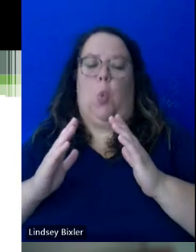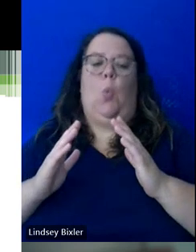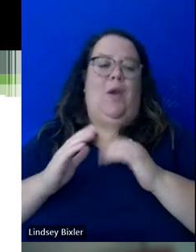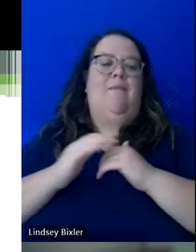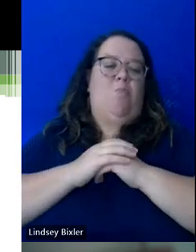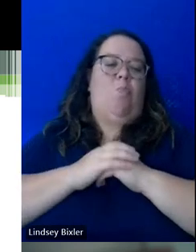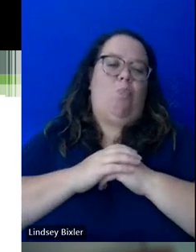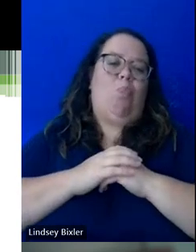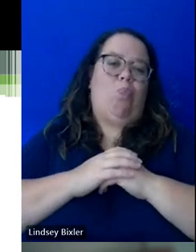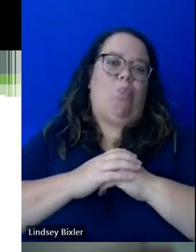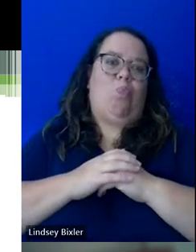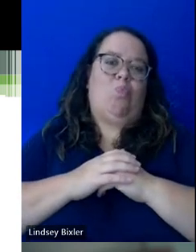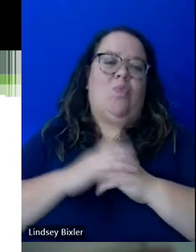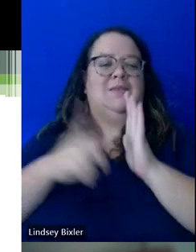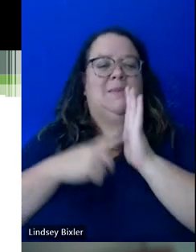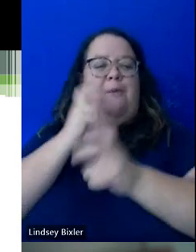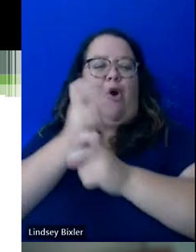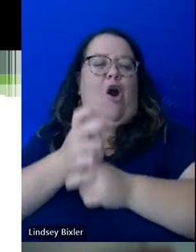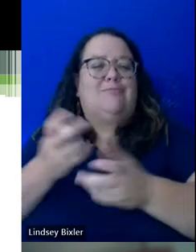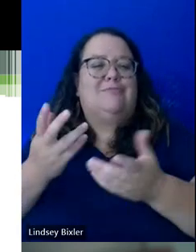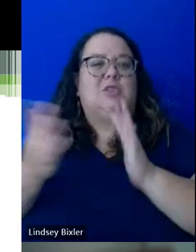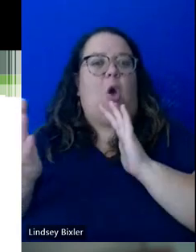so it's important to be in touch with our office.